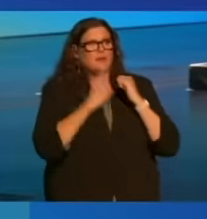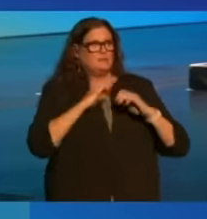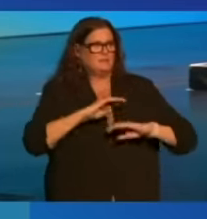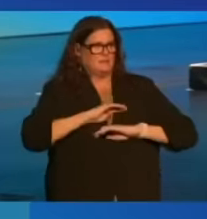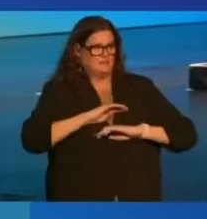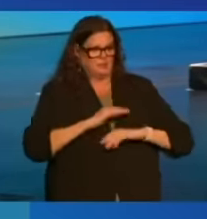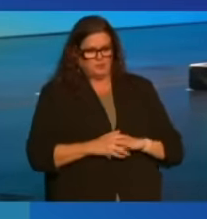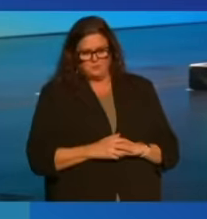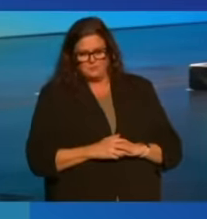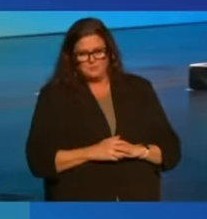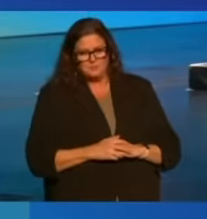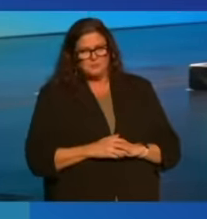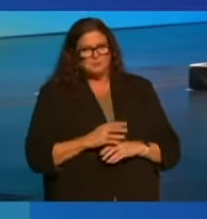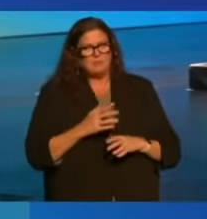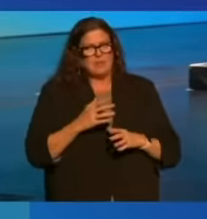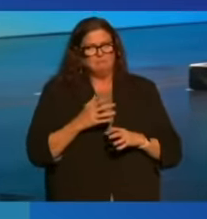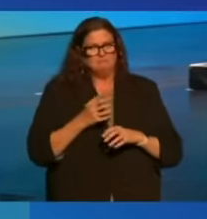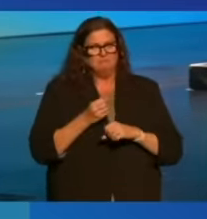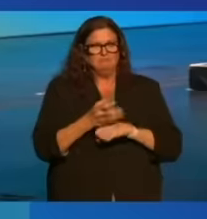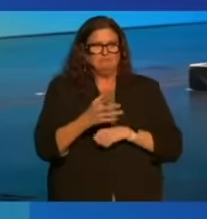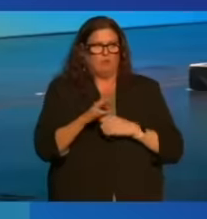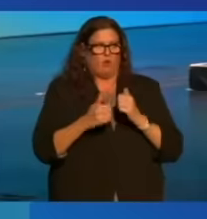that afflicts us all.